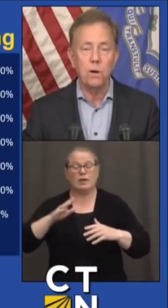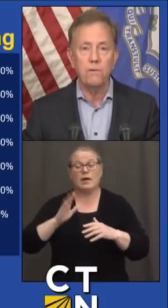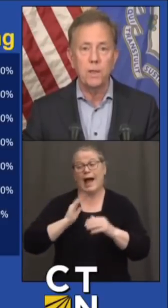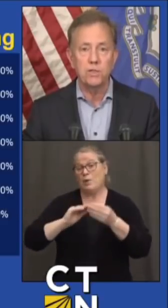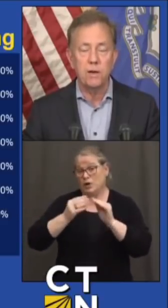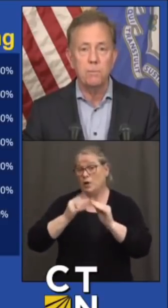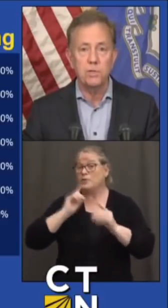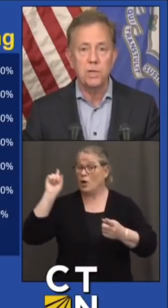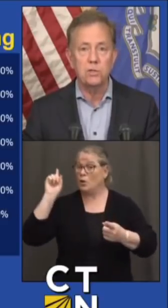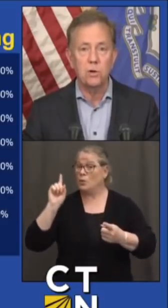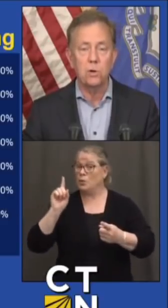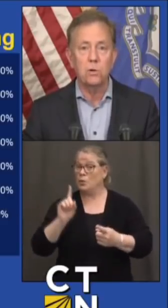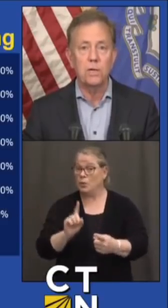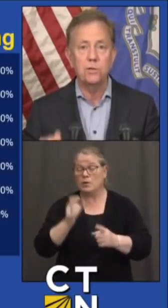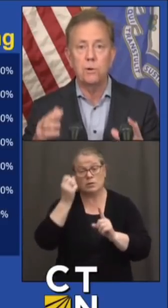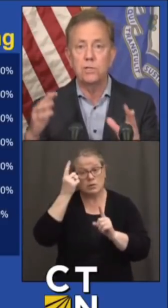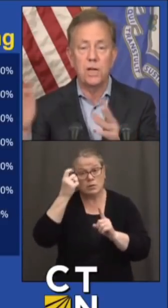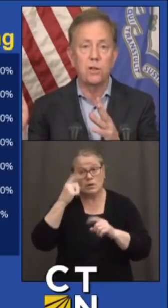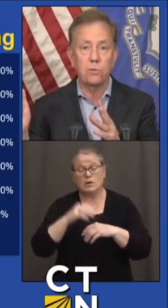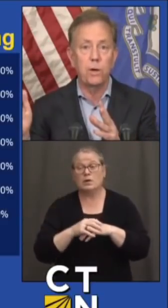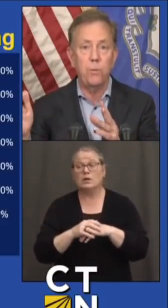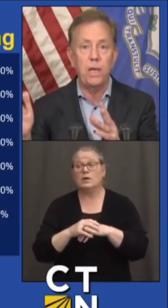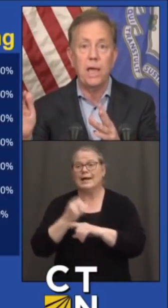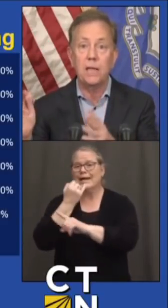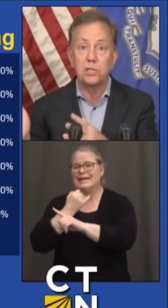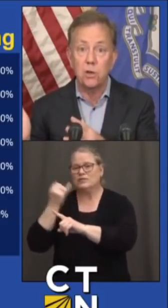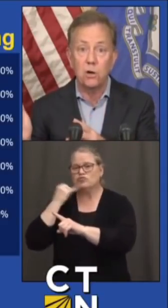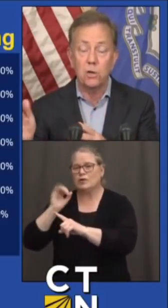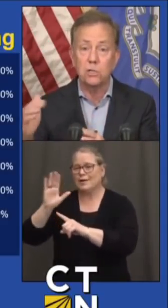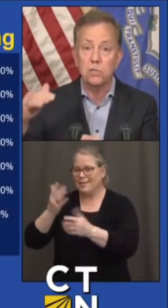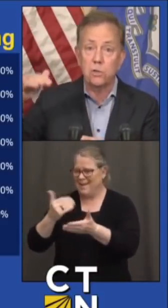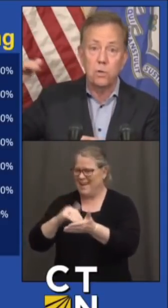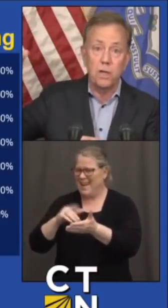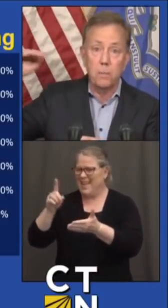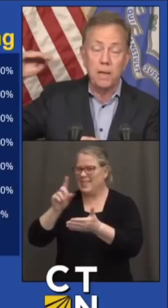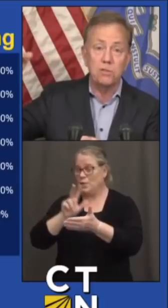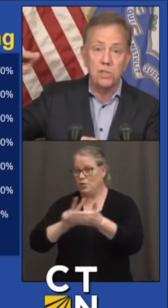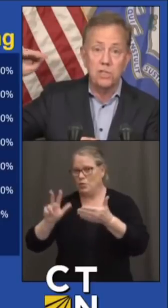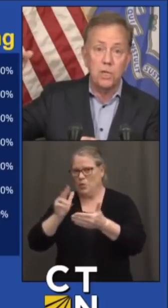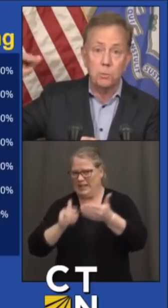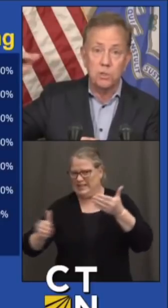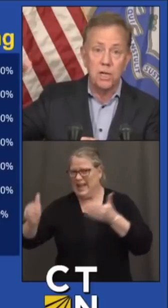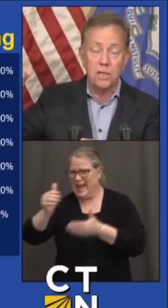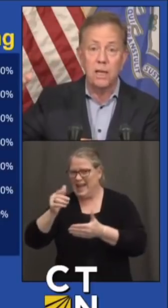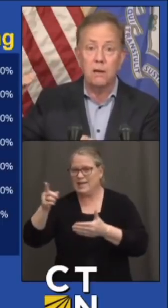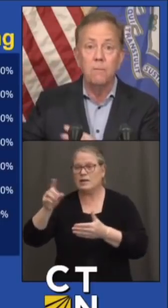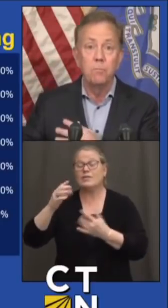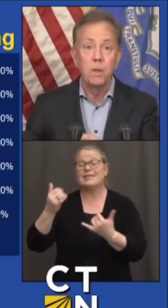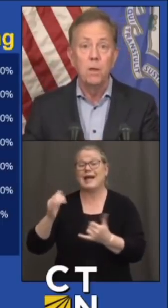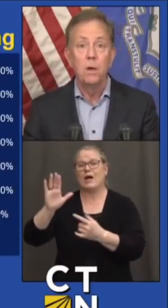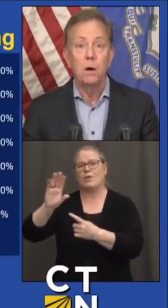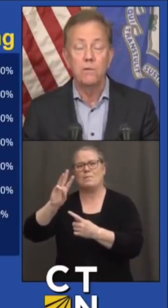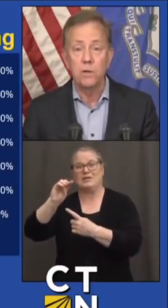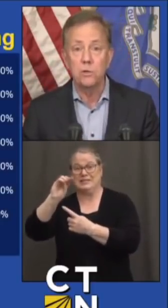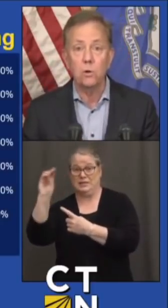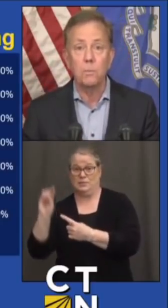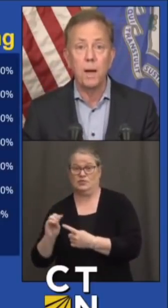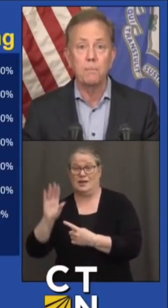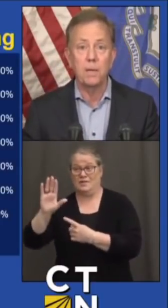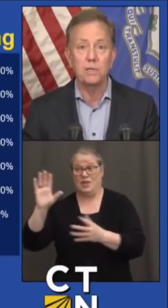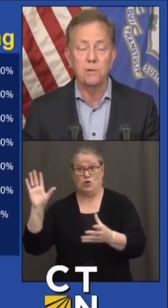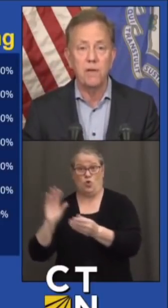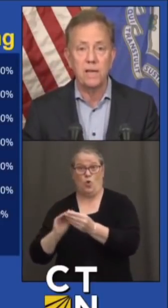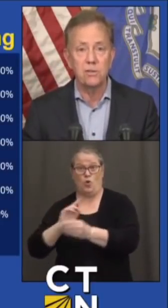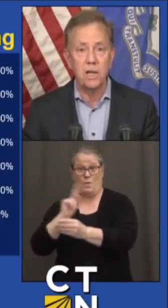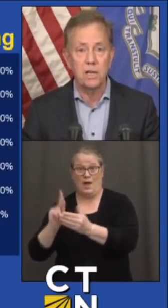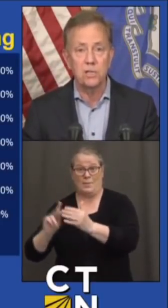warning, we're at 57% total. Israel, which had a three-week head start on us, is only at about 60% now of their total